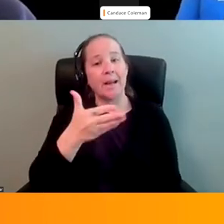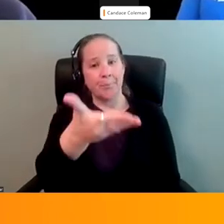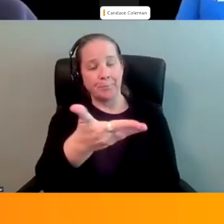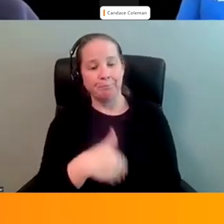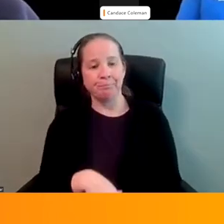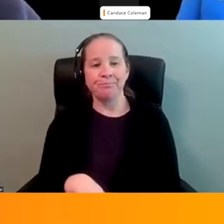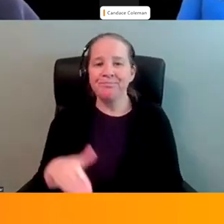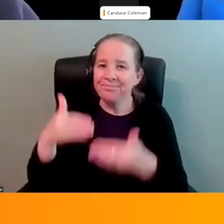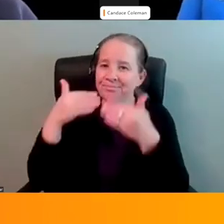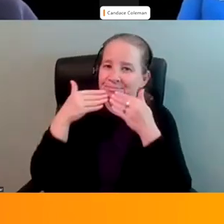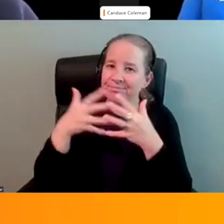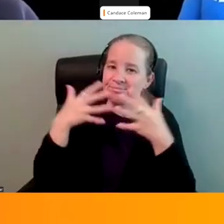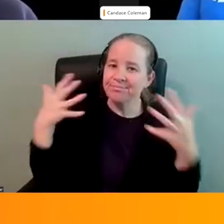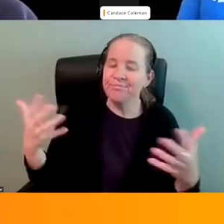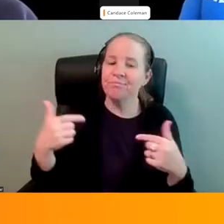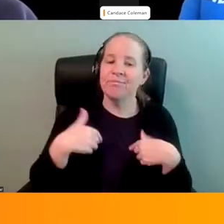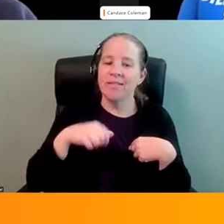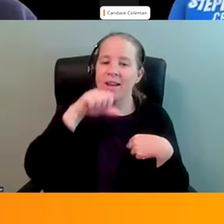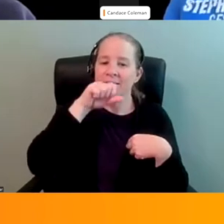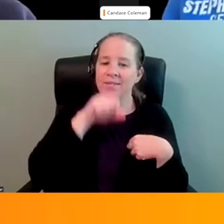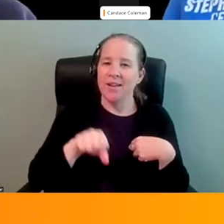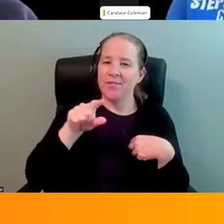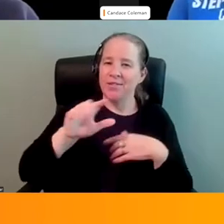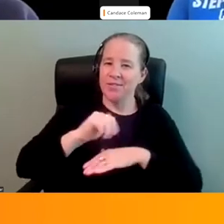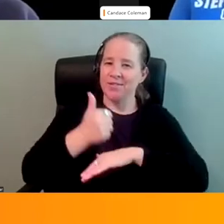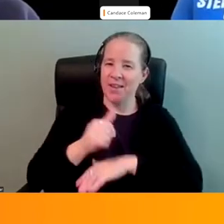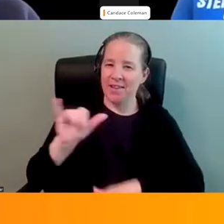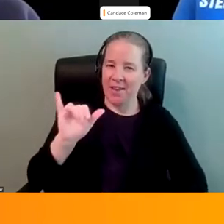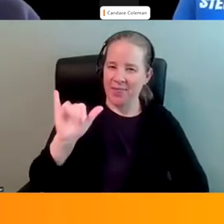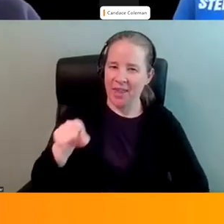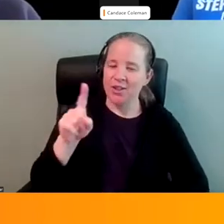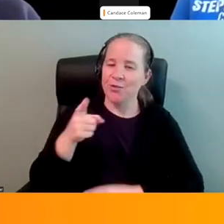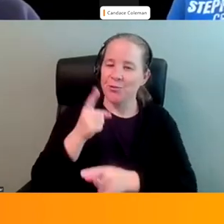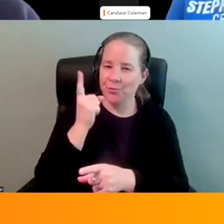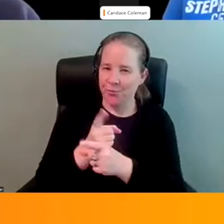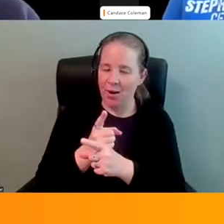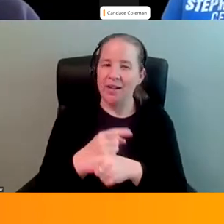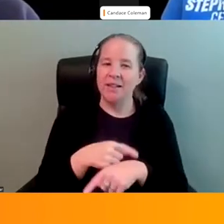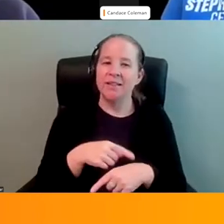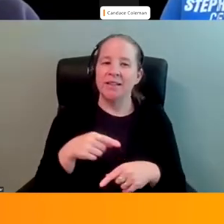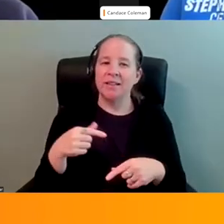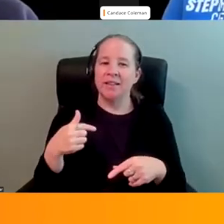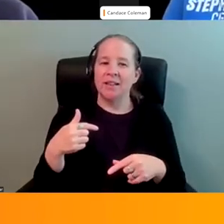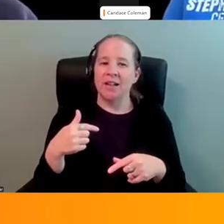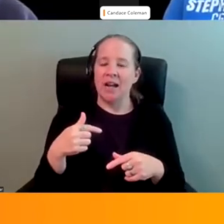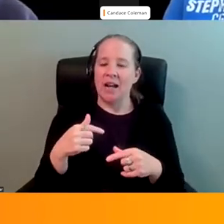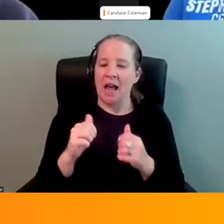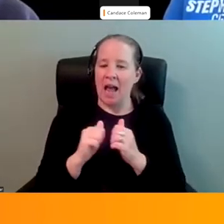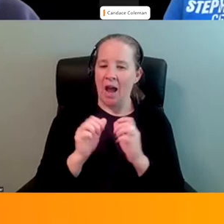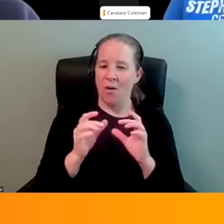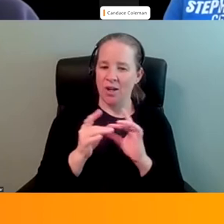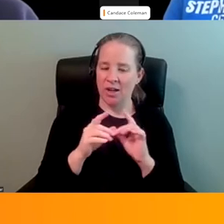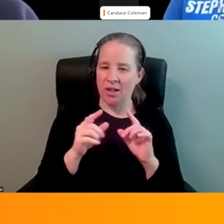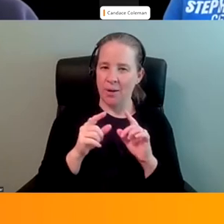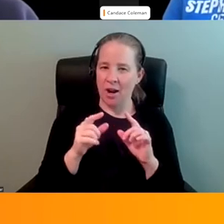Thank you so much. So I love that you framed it like that. And you're absolutely right. And the way I talk about this in social